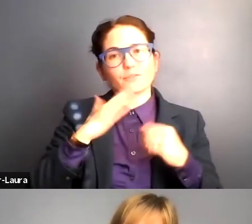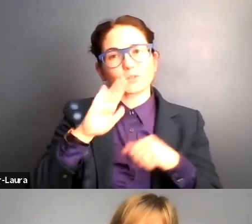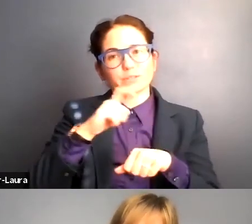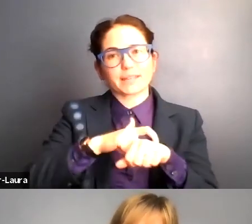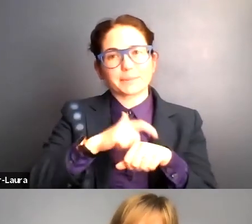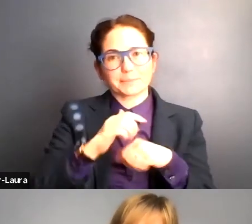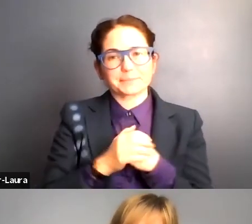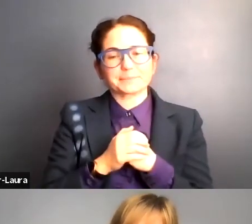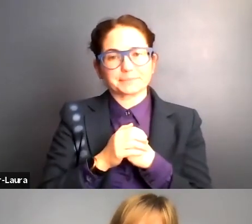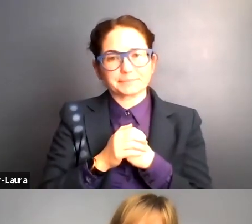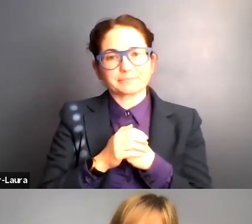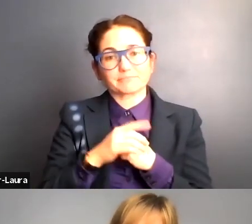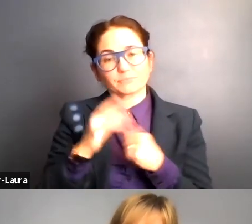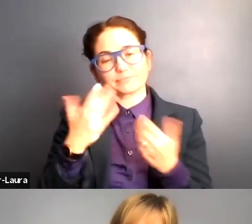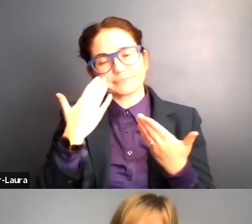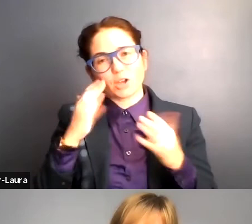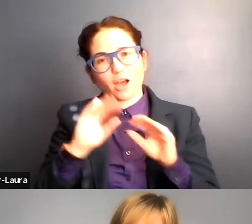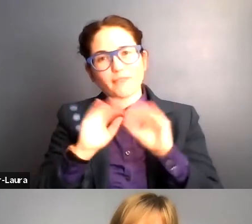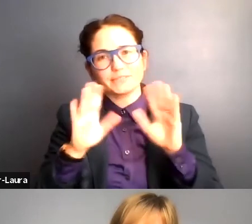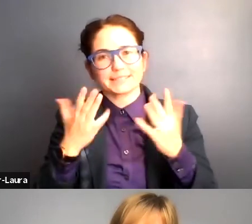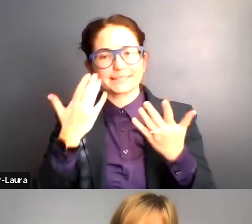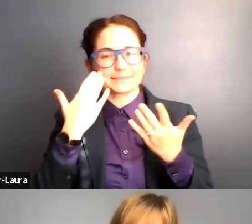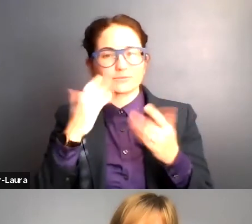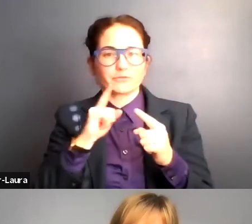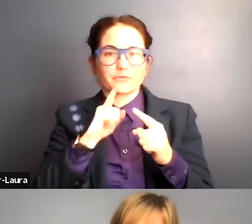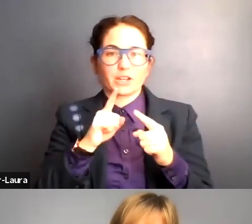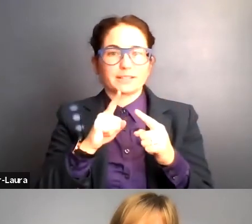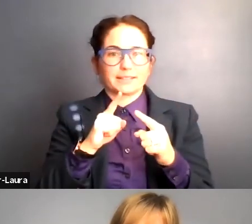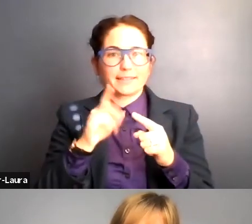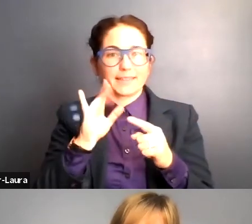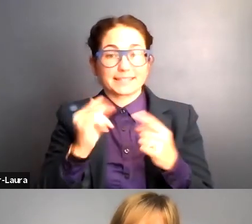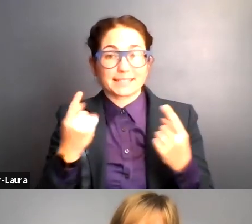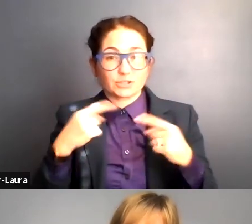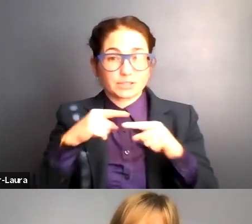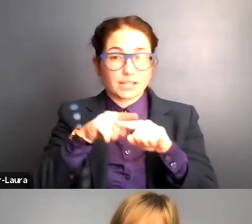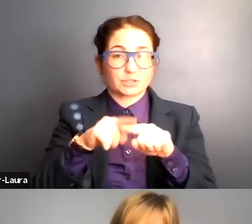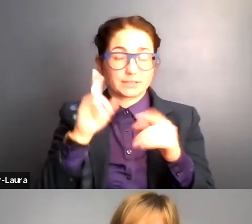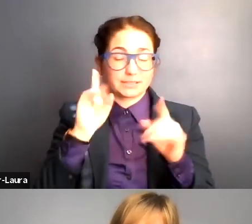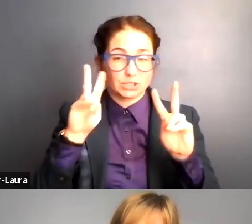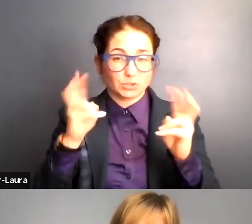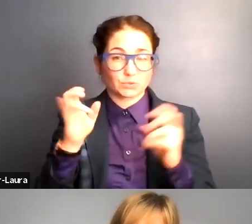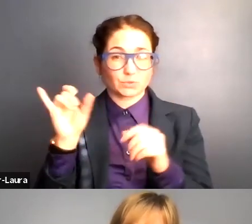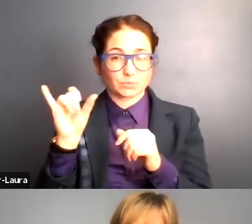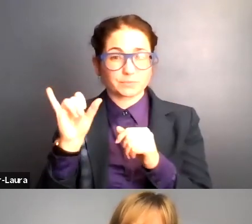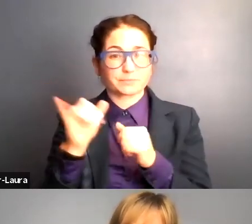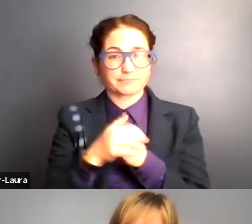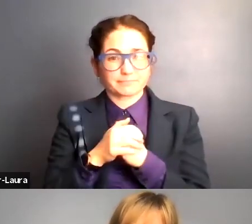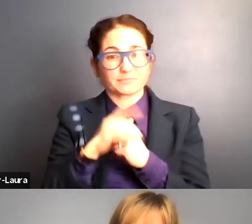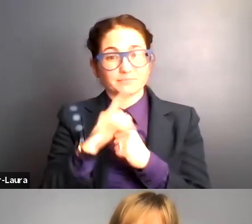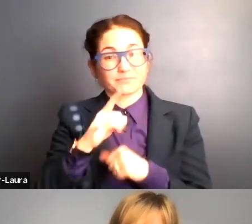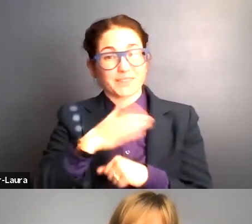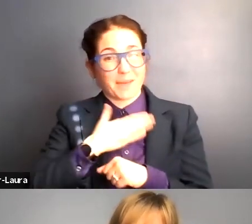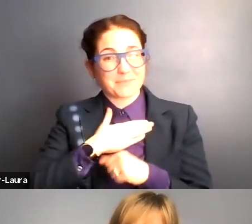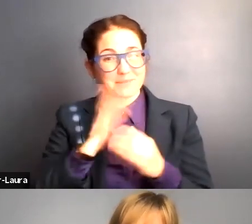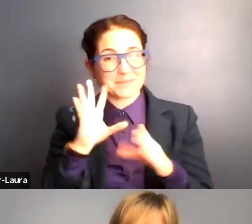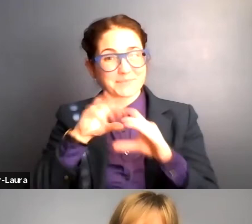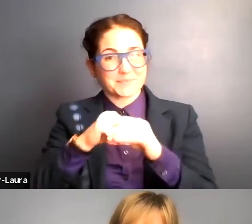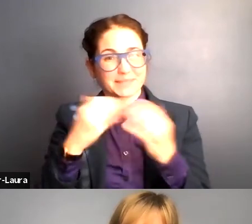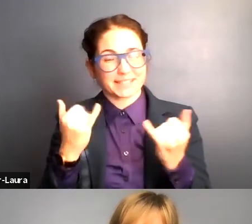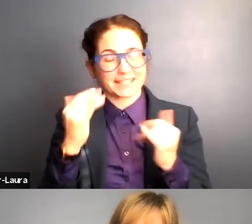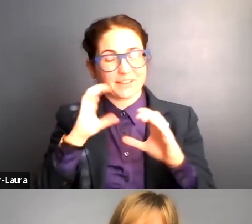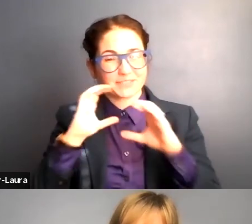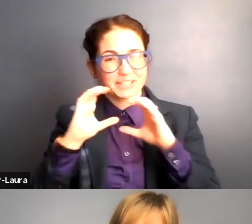And, um, obviously this is a, very much an intersectional issue as well and, uh, very happy to be a part of today's